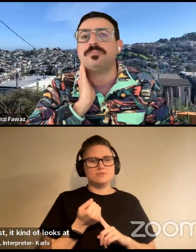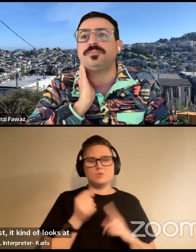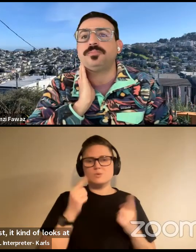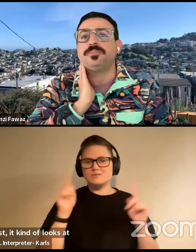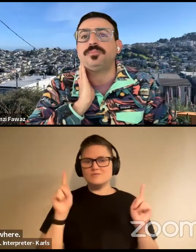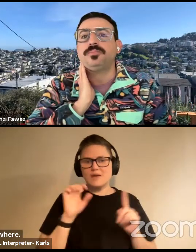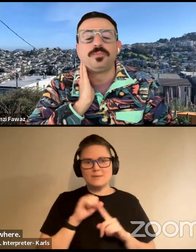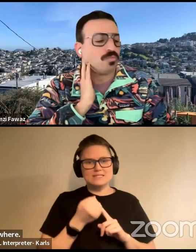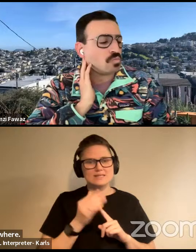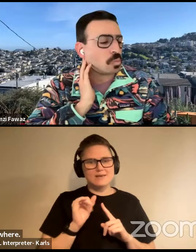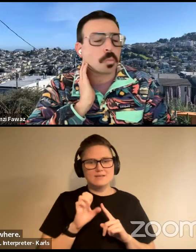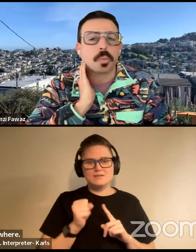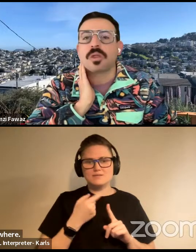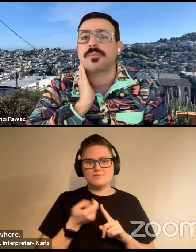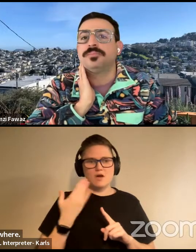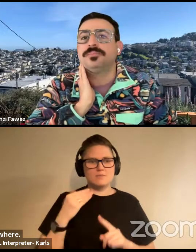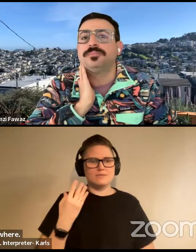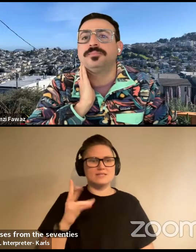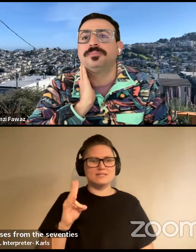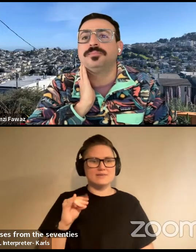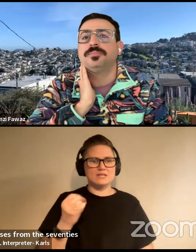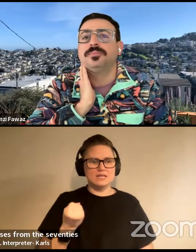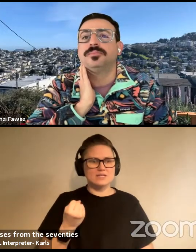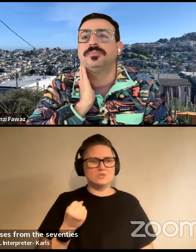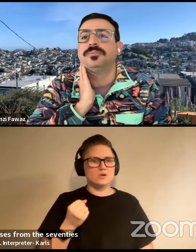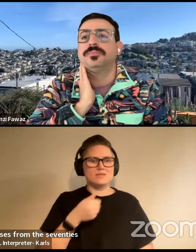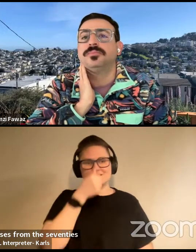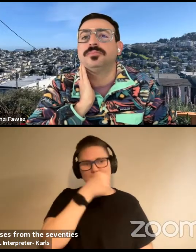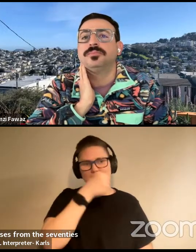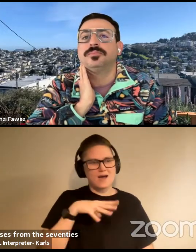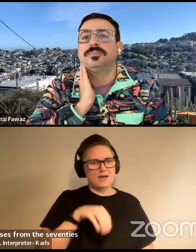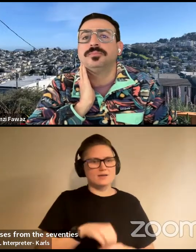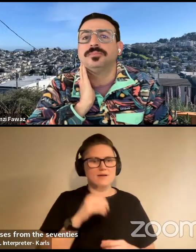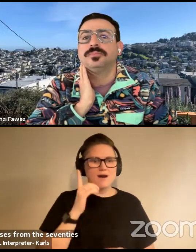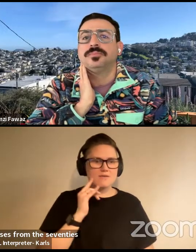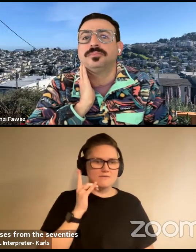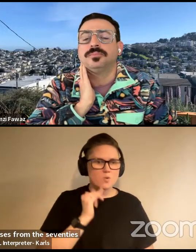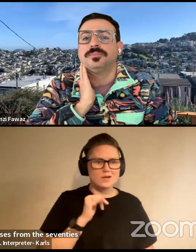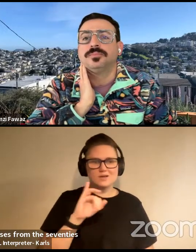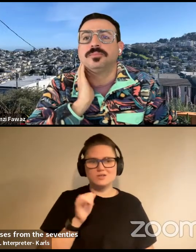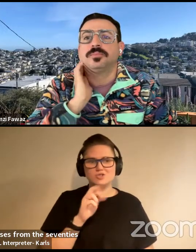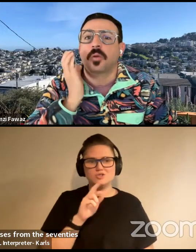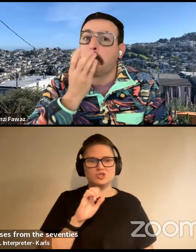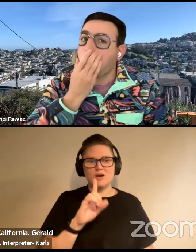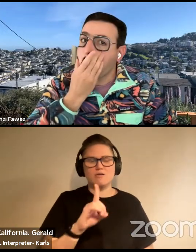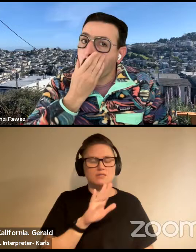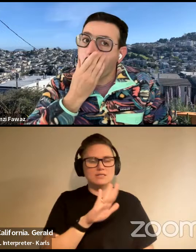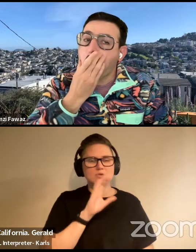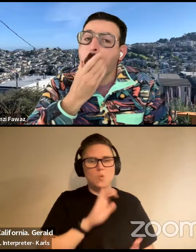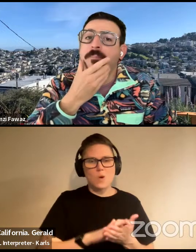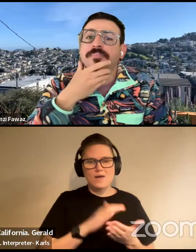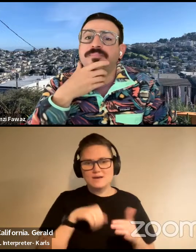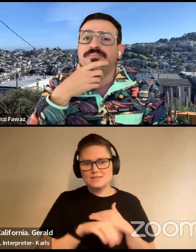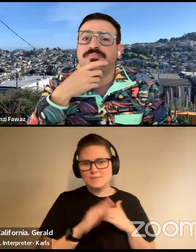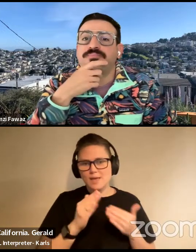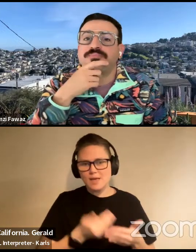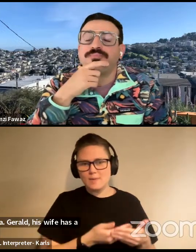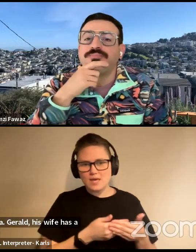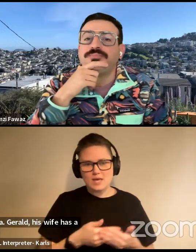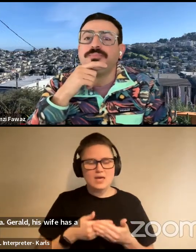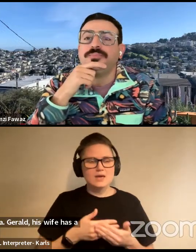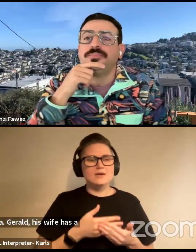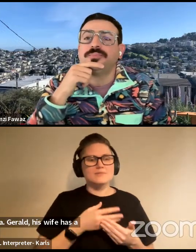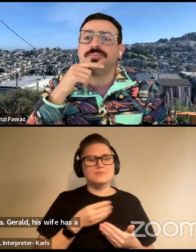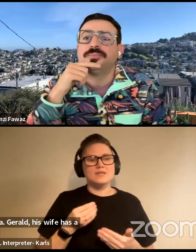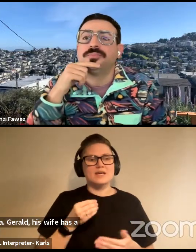from the 70s, where like, this guy in California, Gerald, his wife has a baby. And in